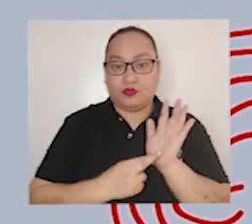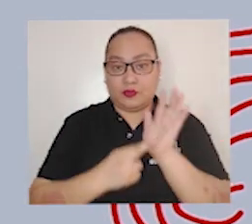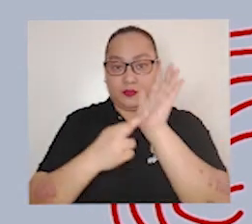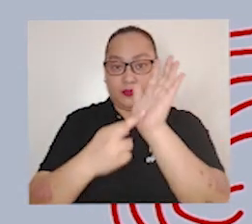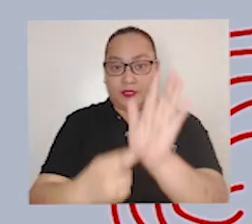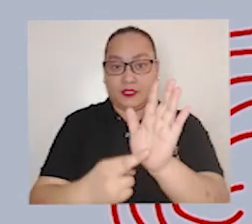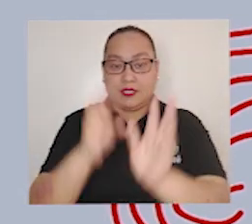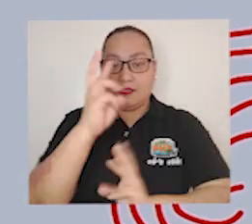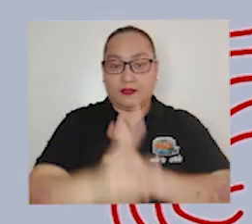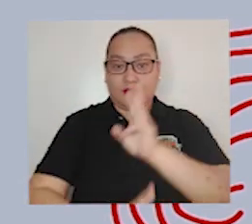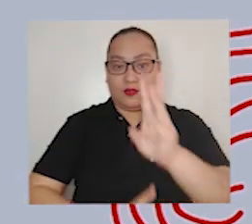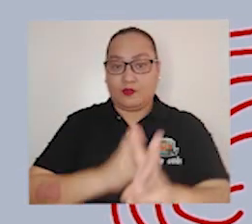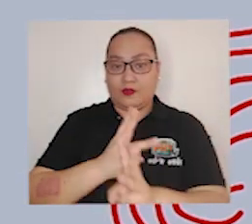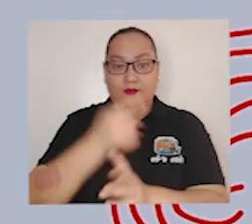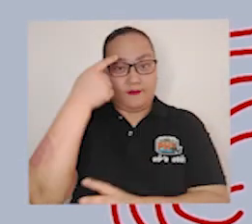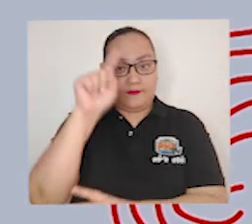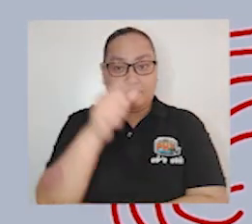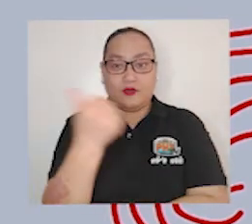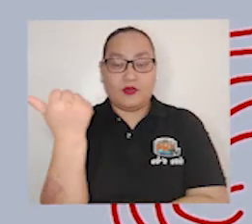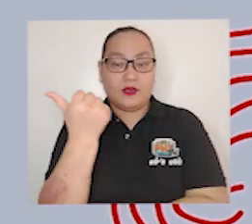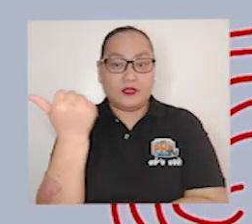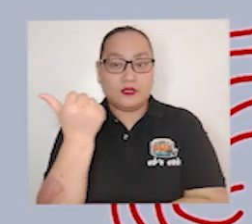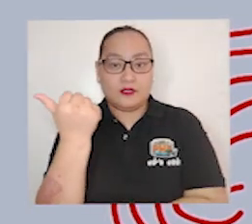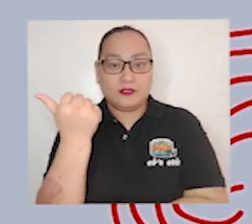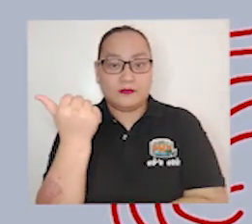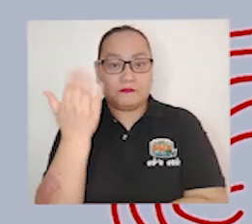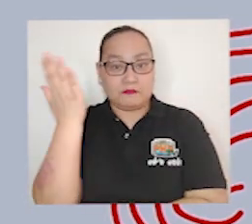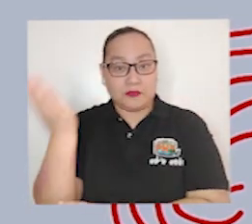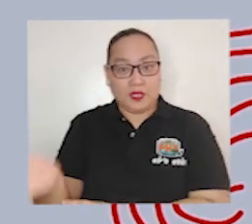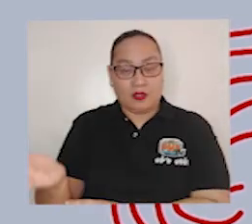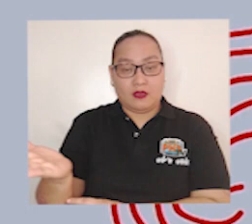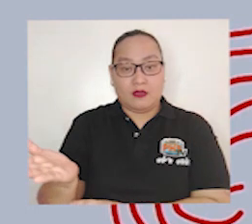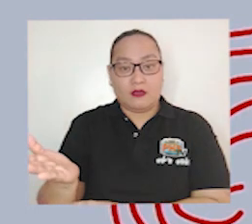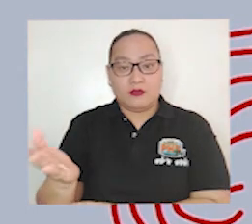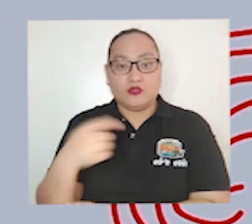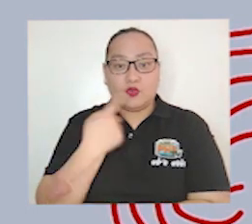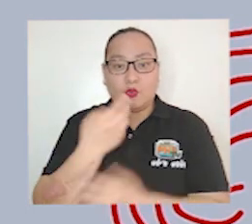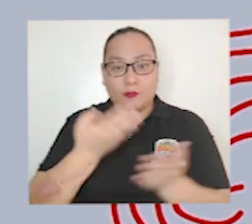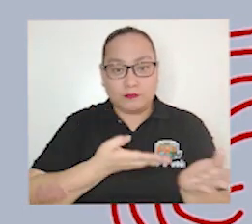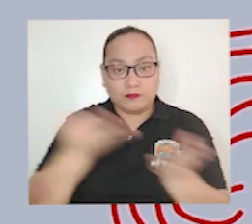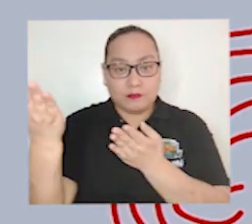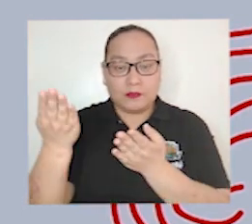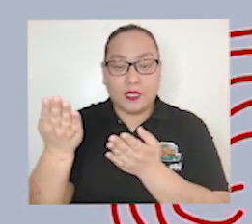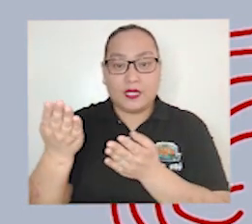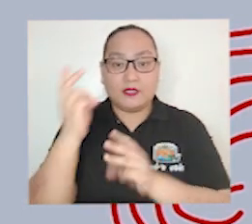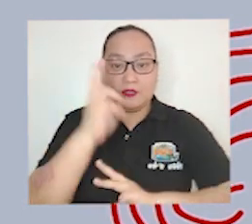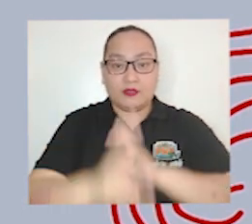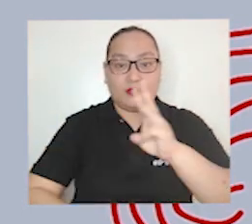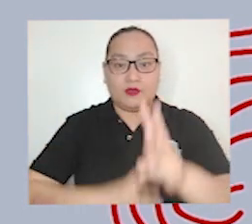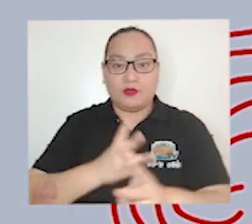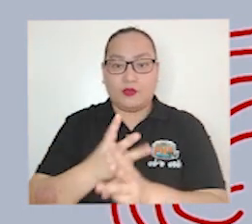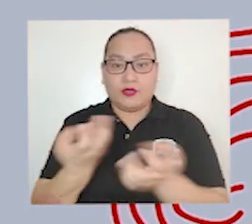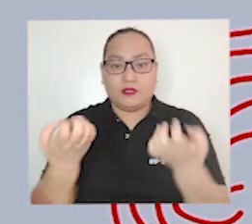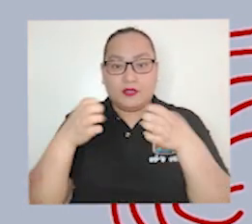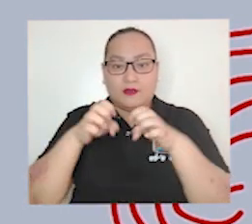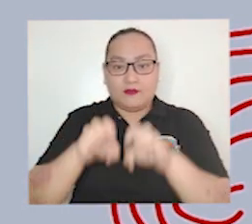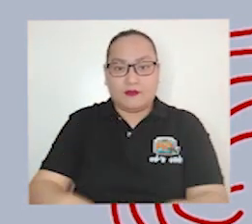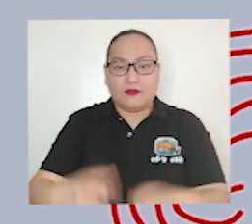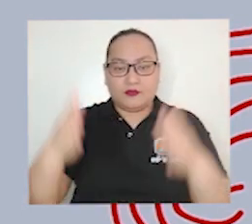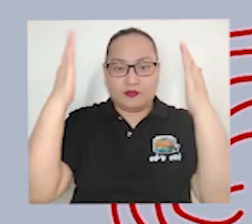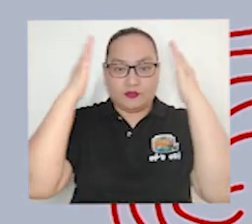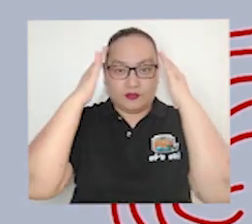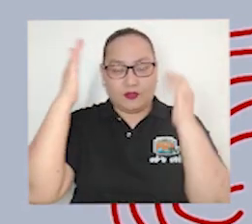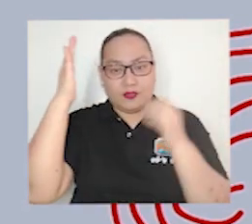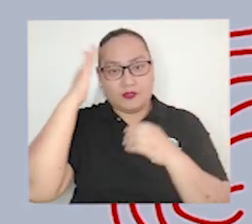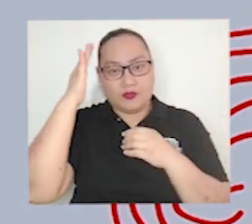world for others they are the ones who bring the world and its events known and